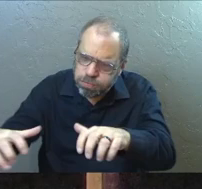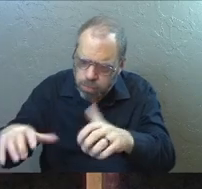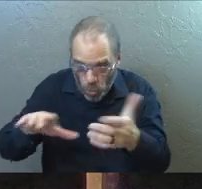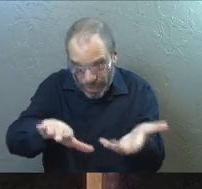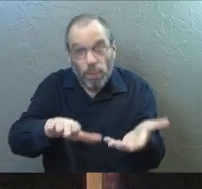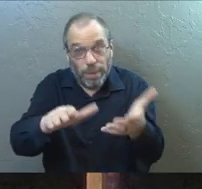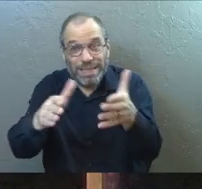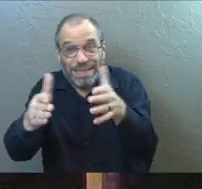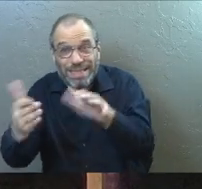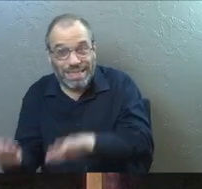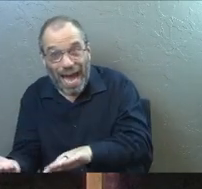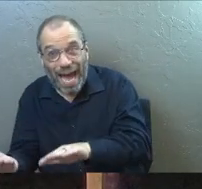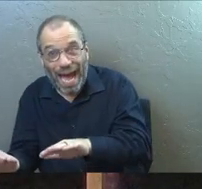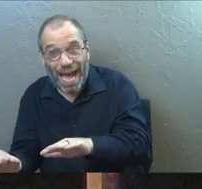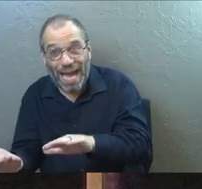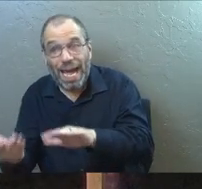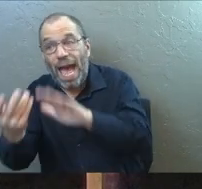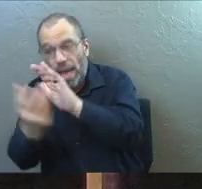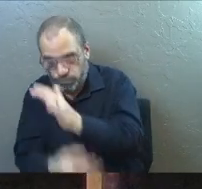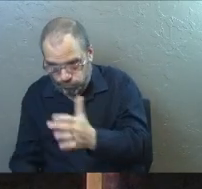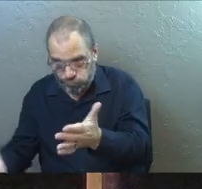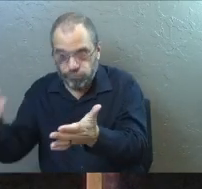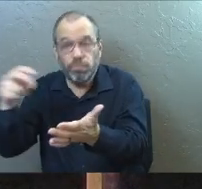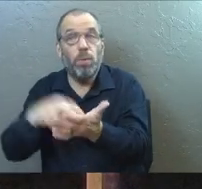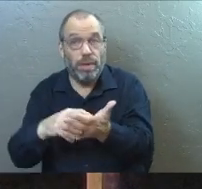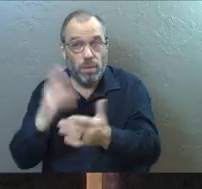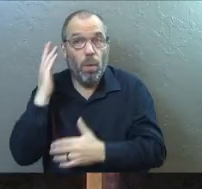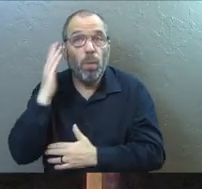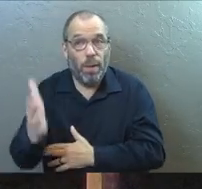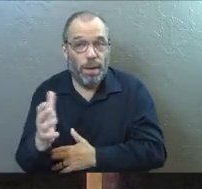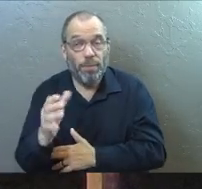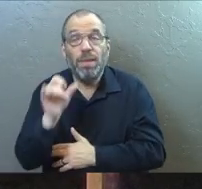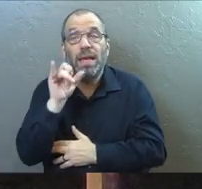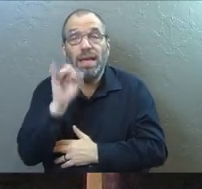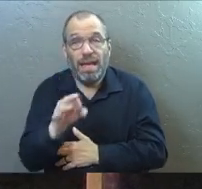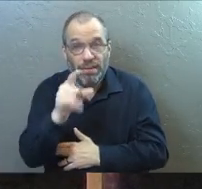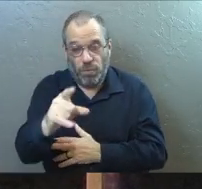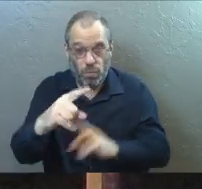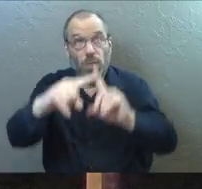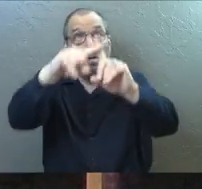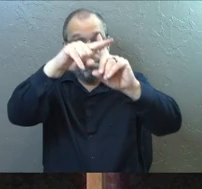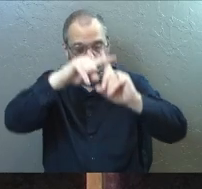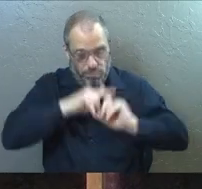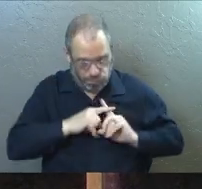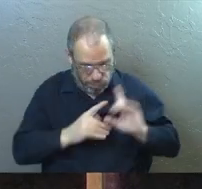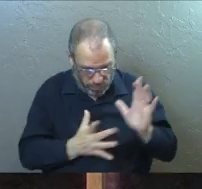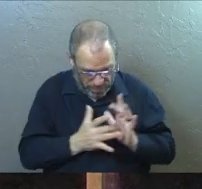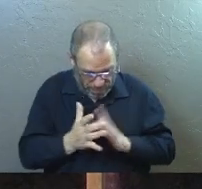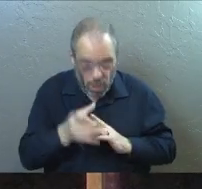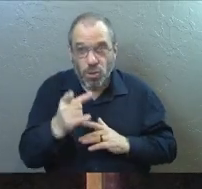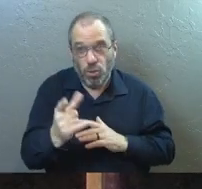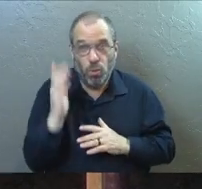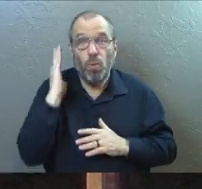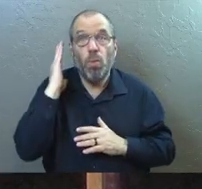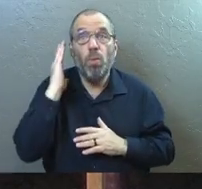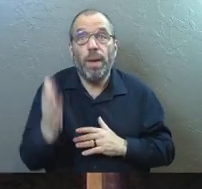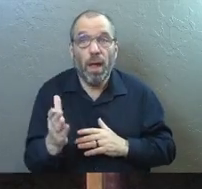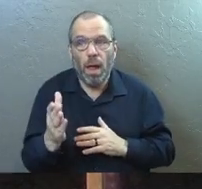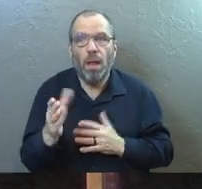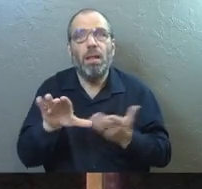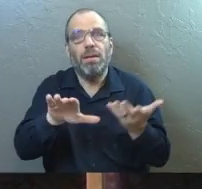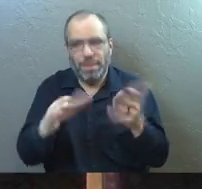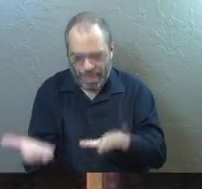would die and who would come out of their graves. If you are in Christ Jesus today, you will certainly